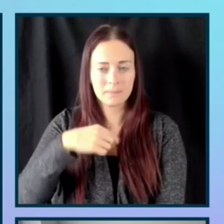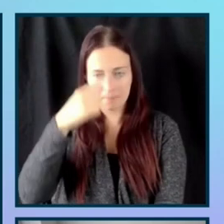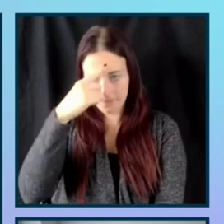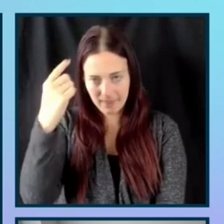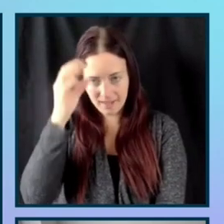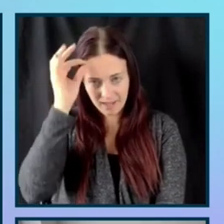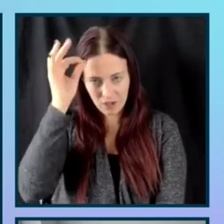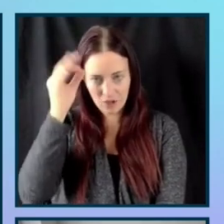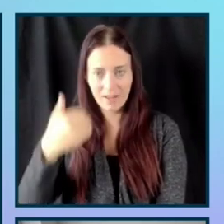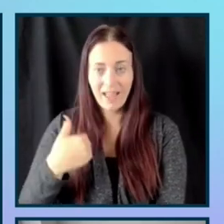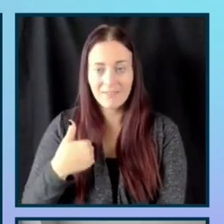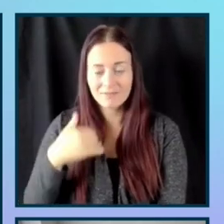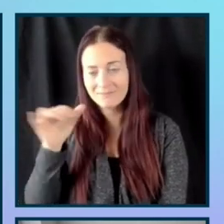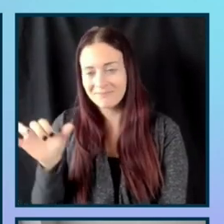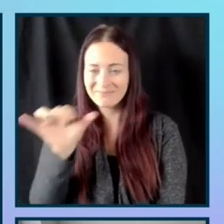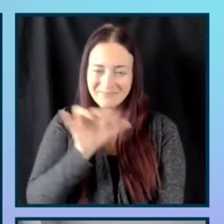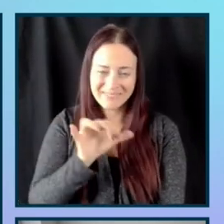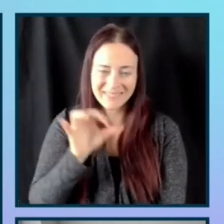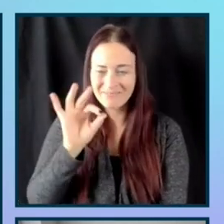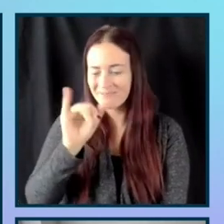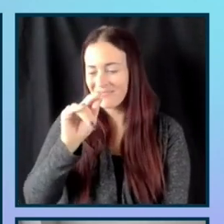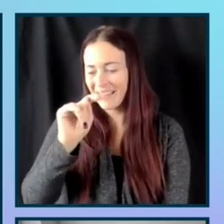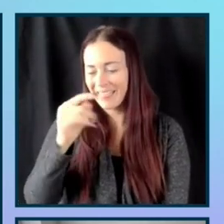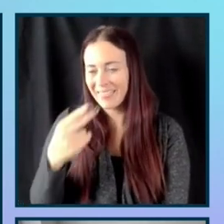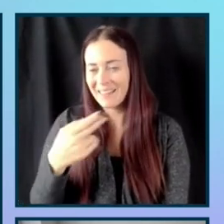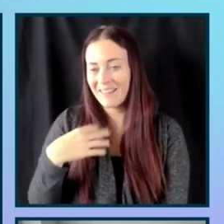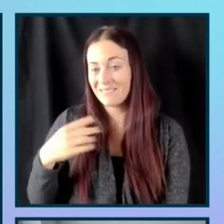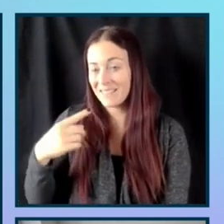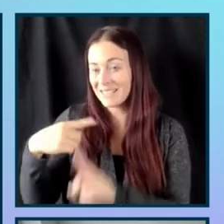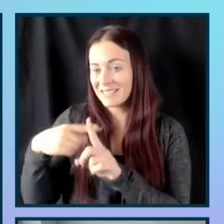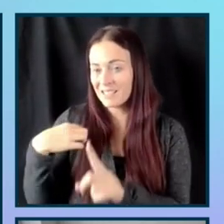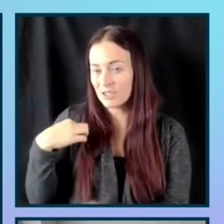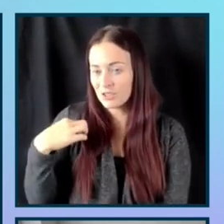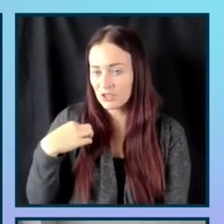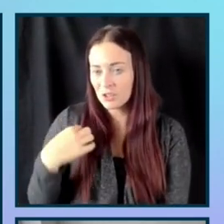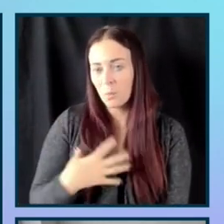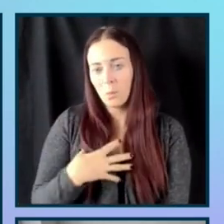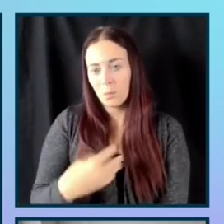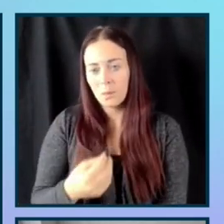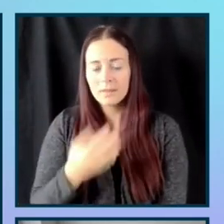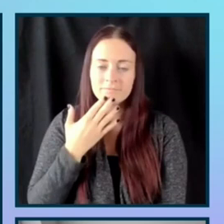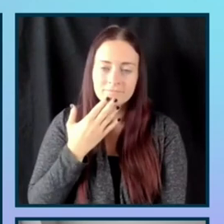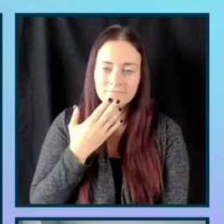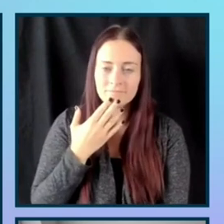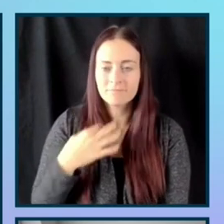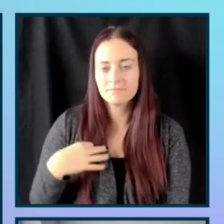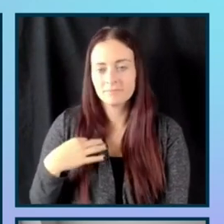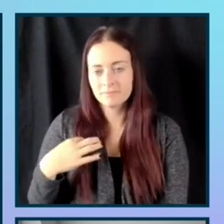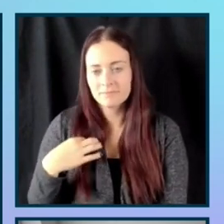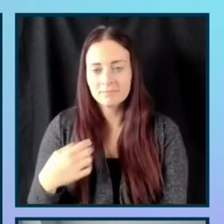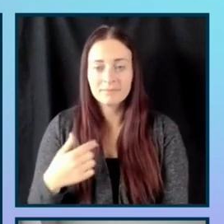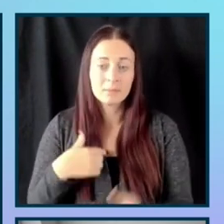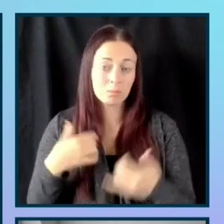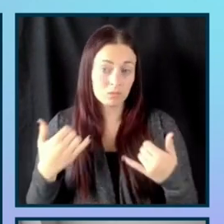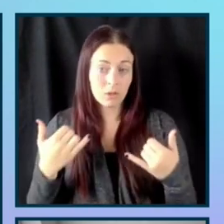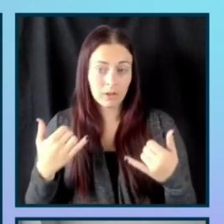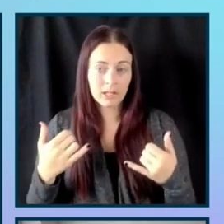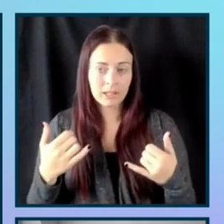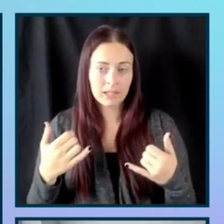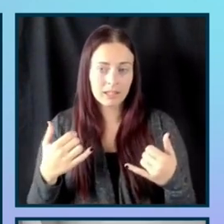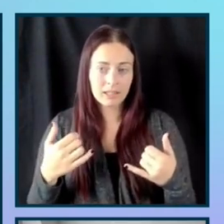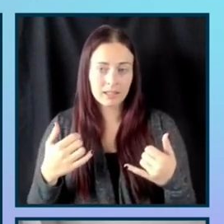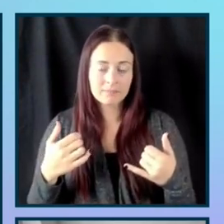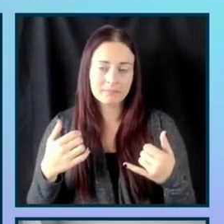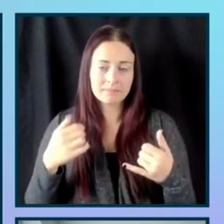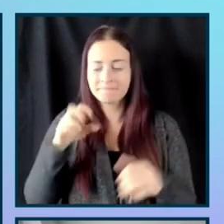I'm like Faith. I'm wearing my favorite t-shirt. It's white in color, and I'm currently in a room next to a